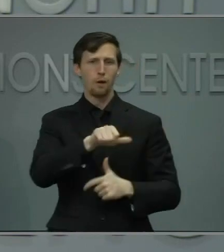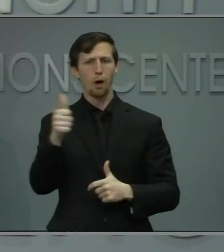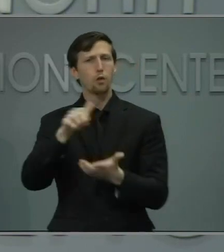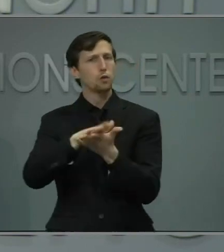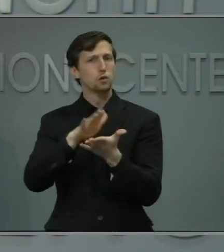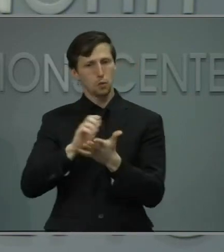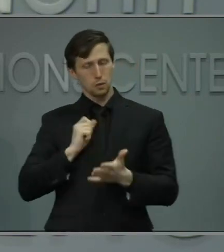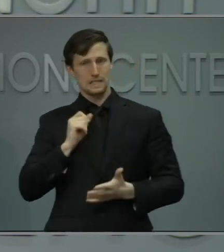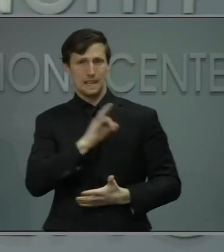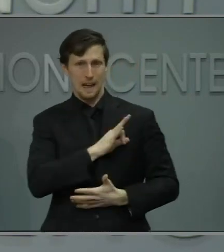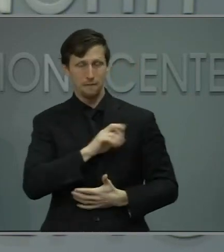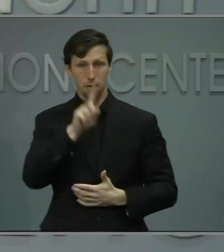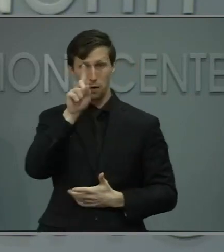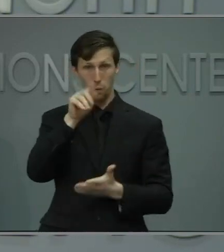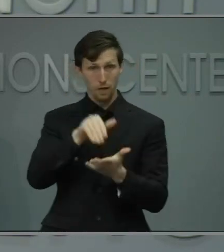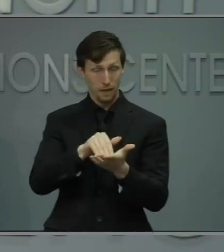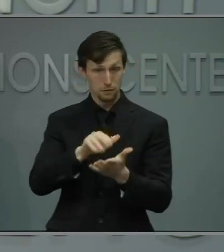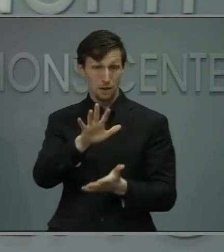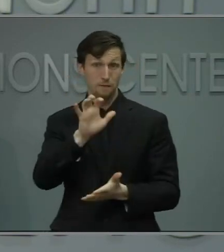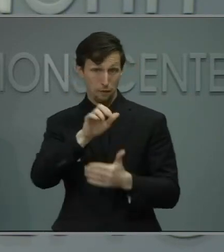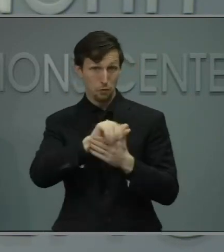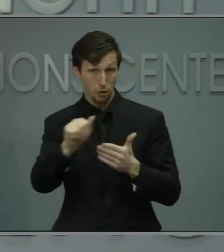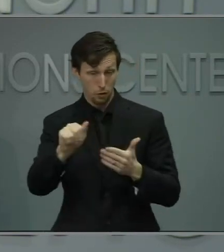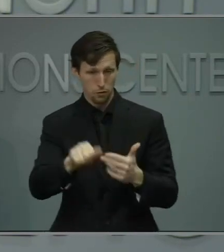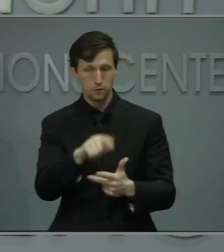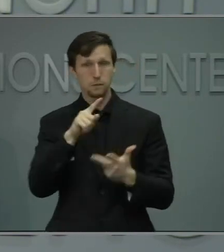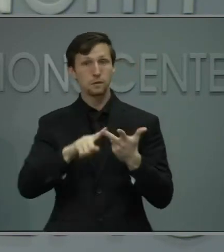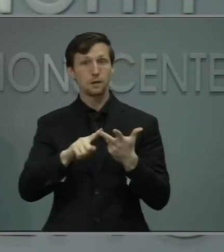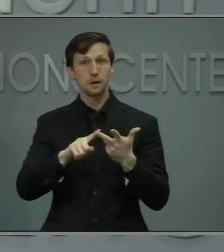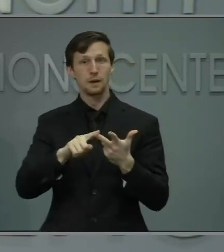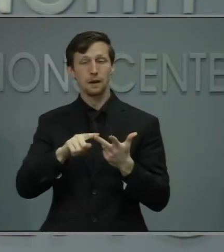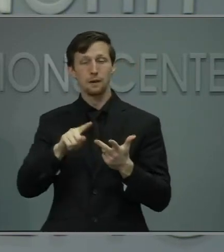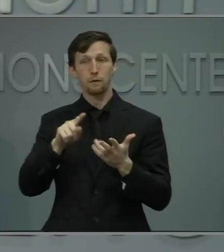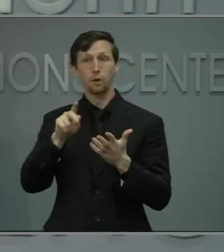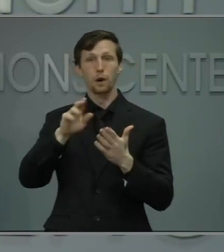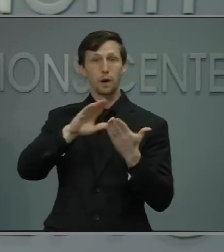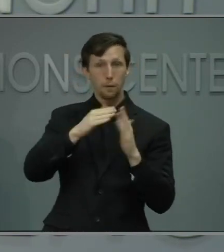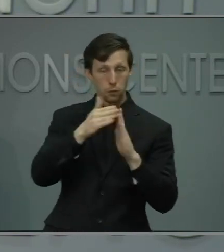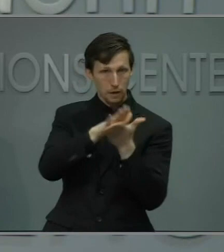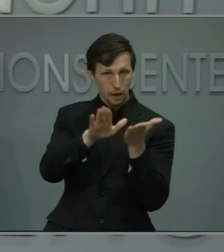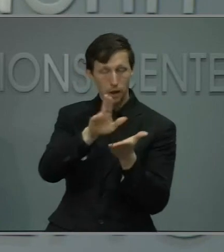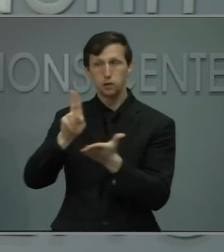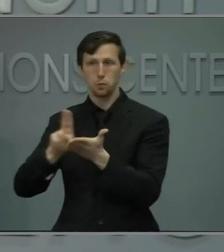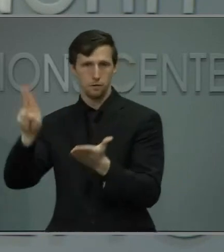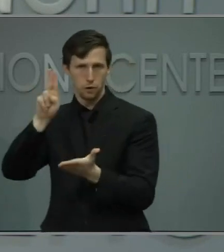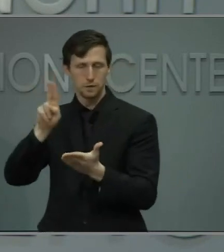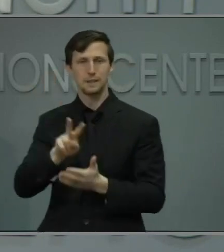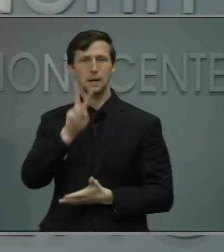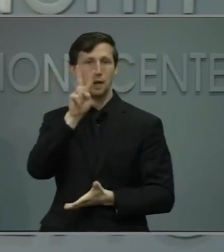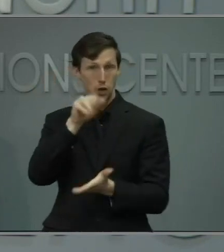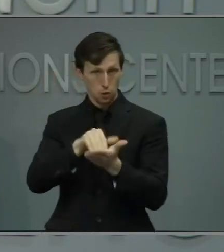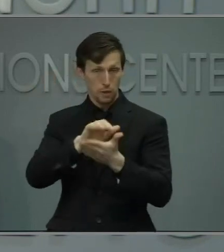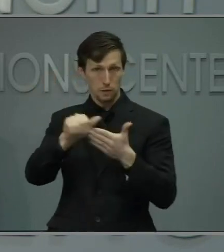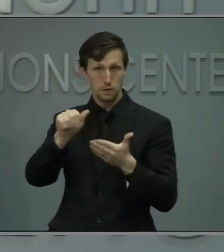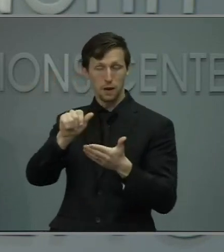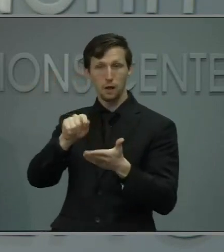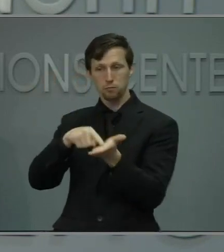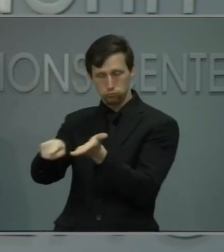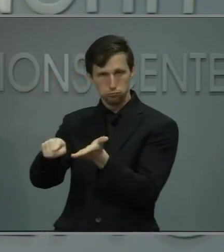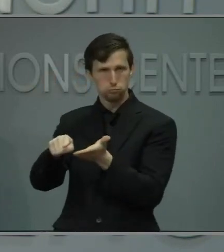personnel in public K-12 schools, and $2,000 for workers in our community colleges and universities.